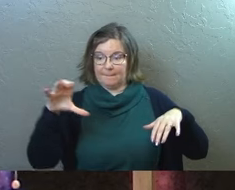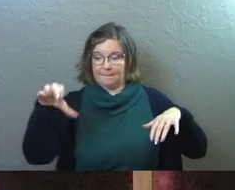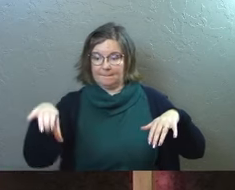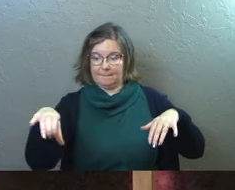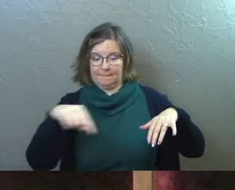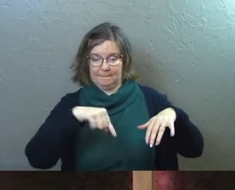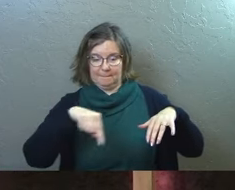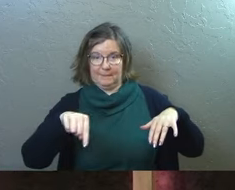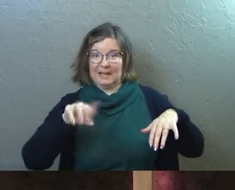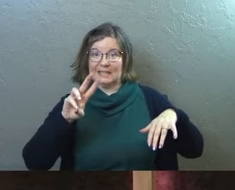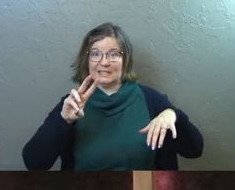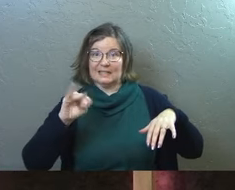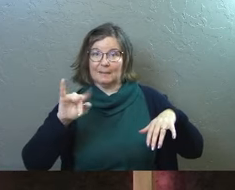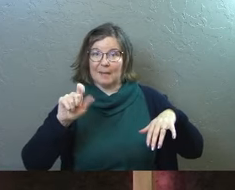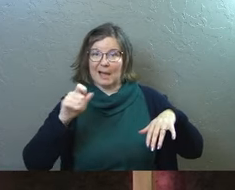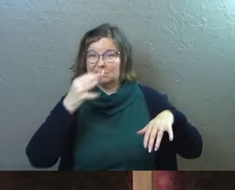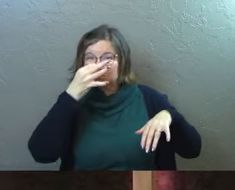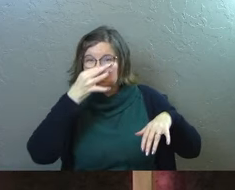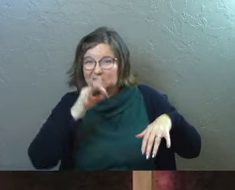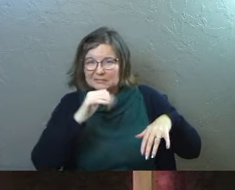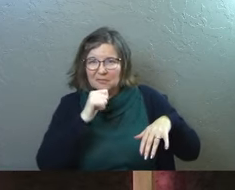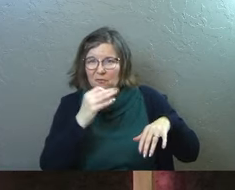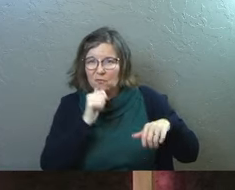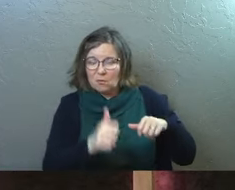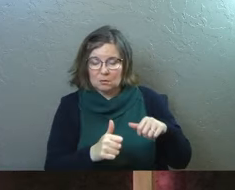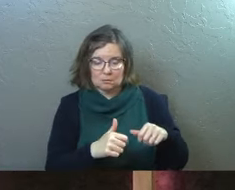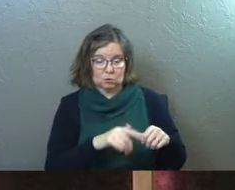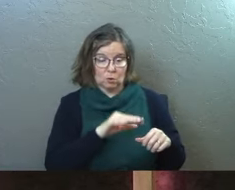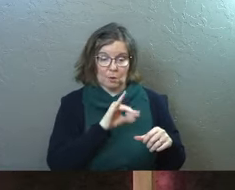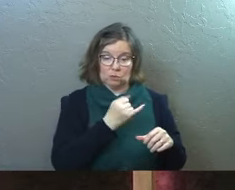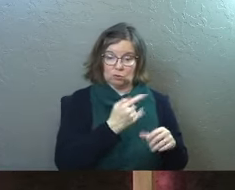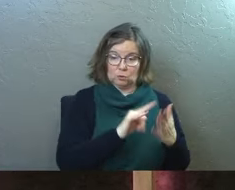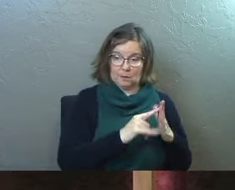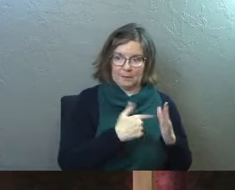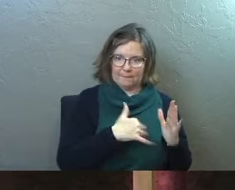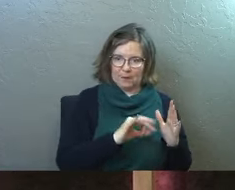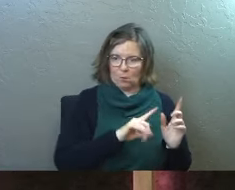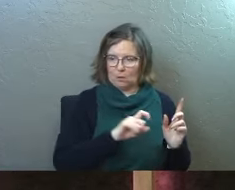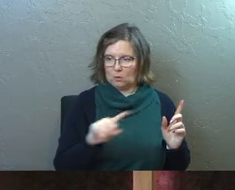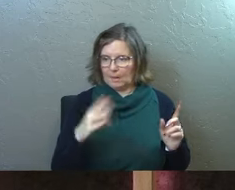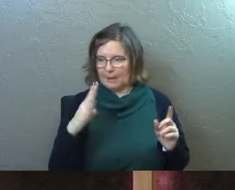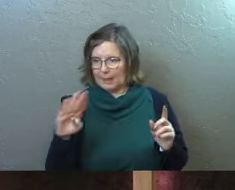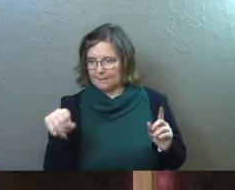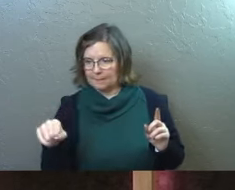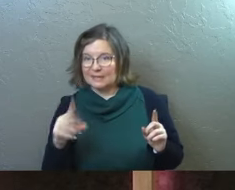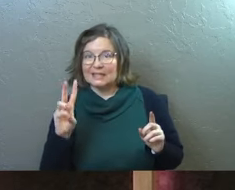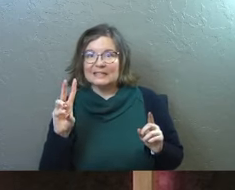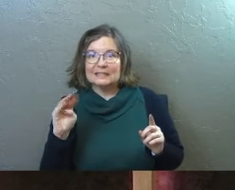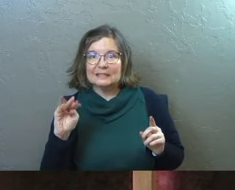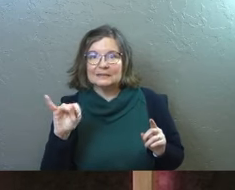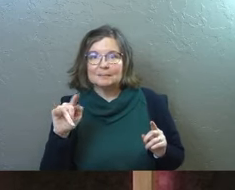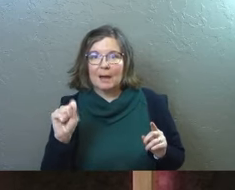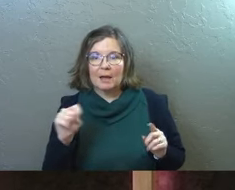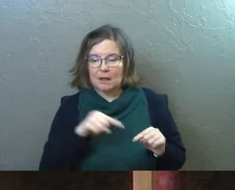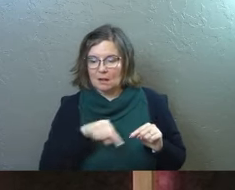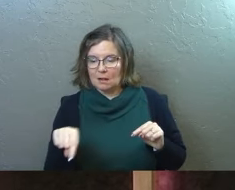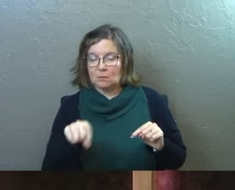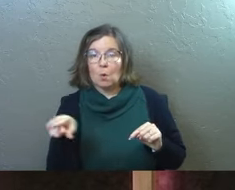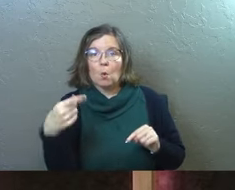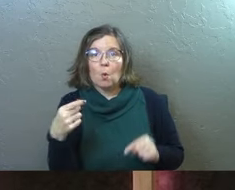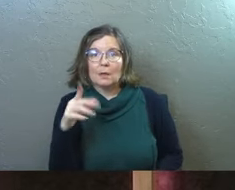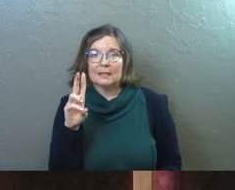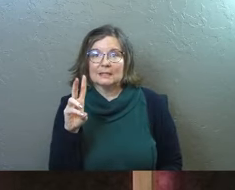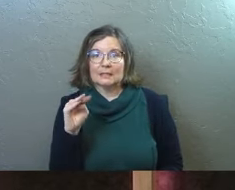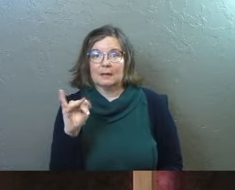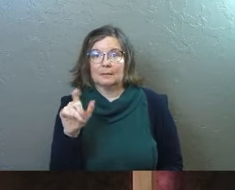So when they're in Jerusalem and they find out we've got to go to Bethlehem, it's six miles away. Just six